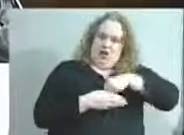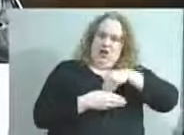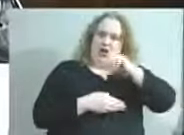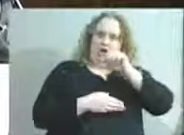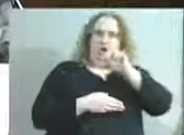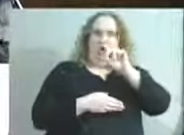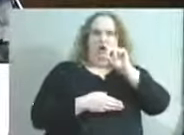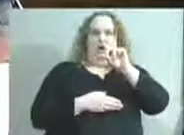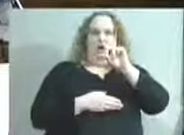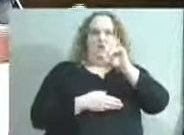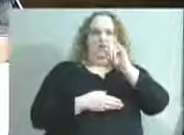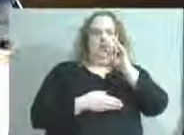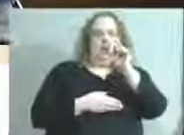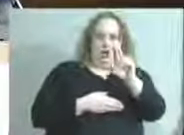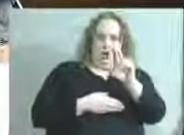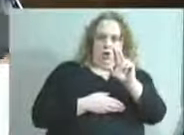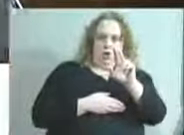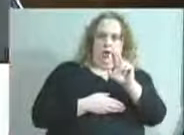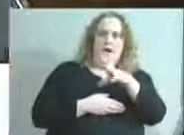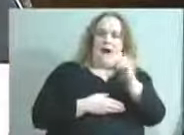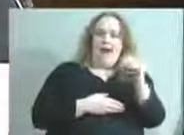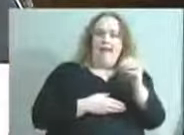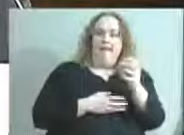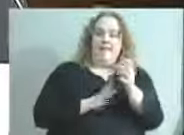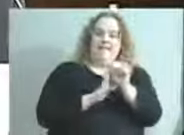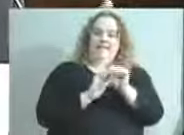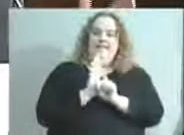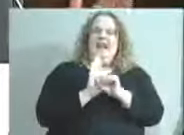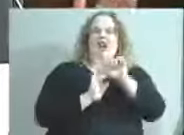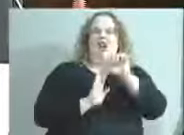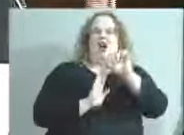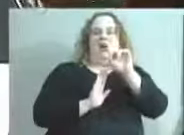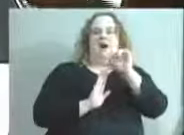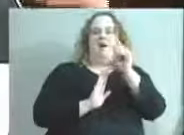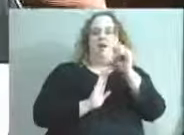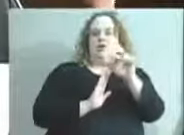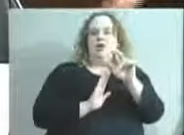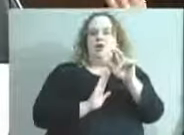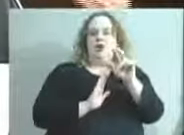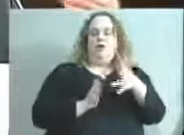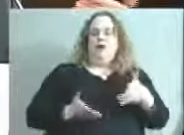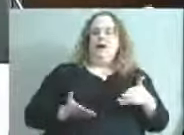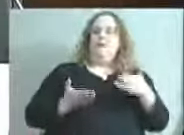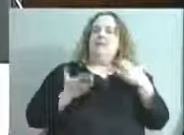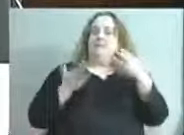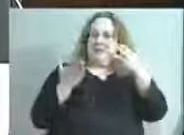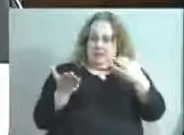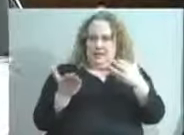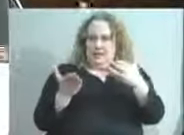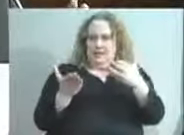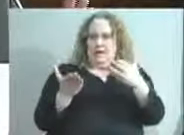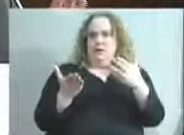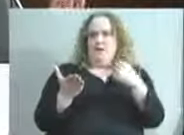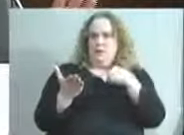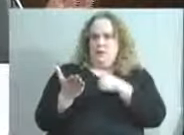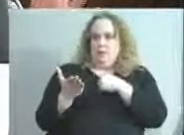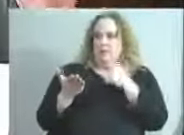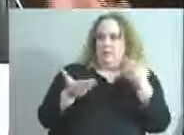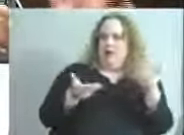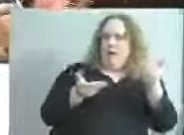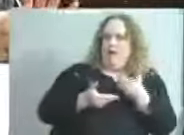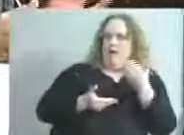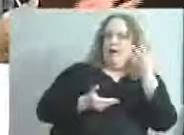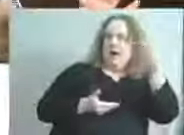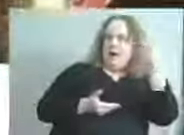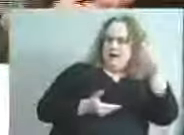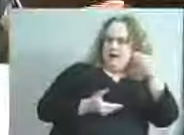was actually made by our former state auditor, and as a result of his audit of the district. So I